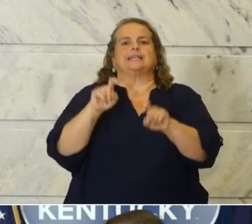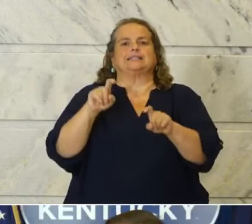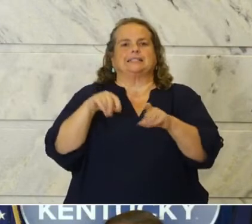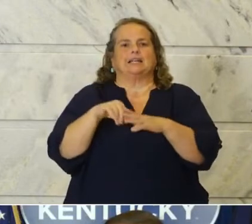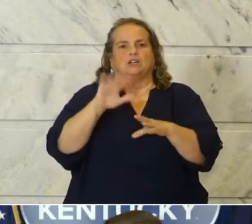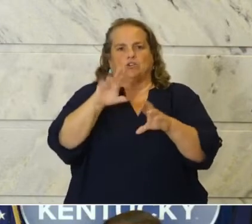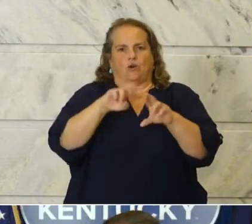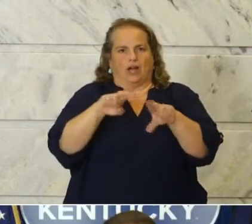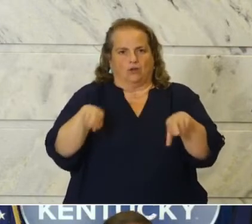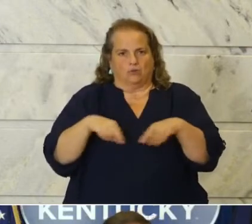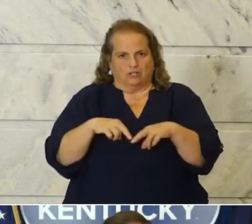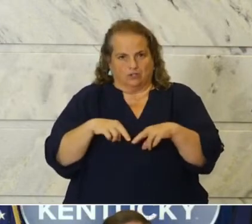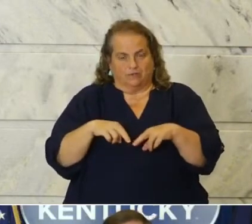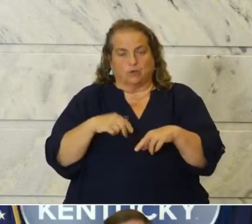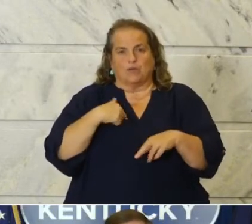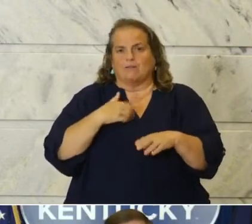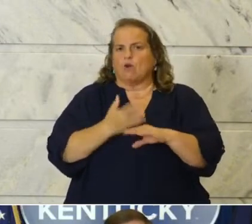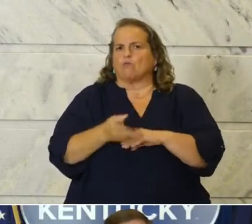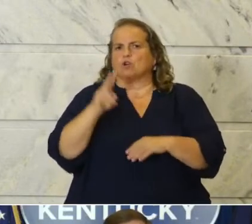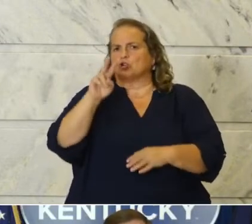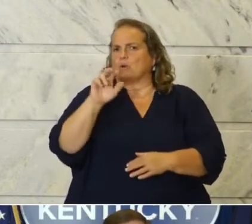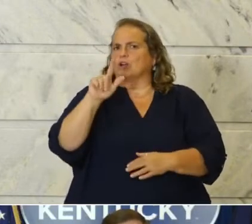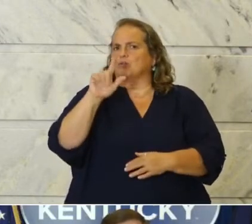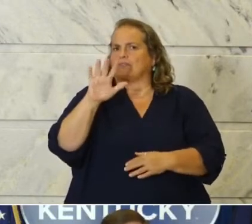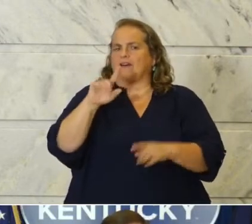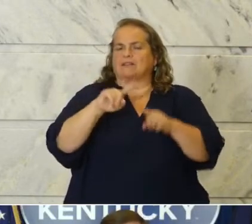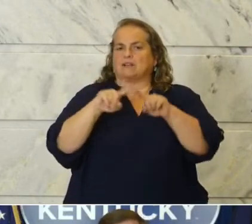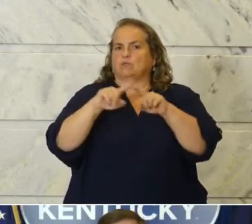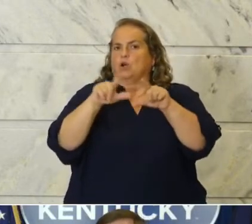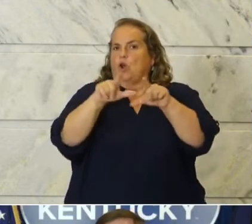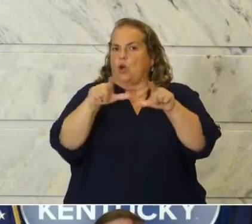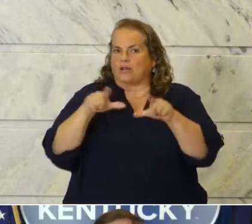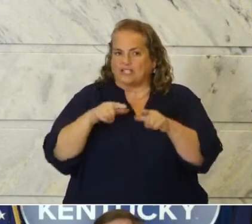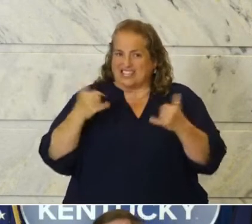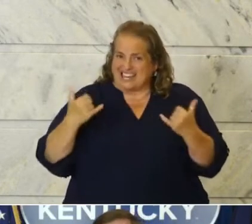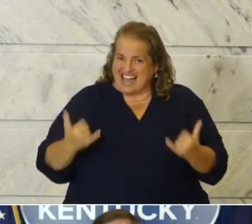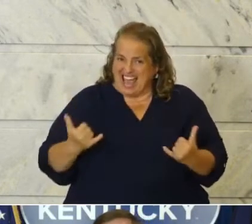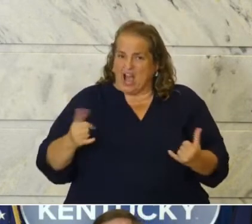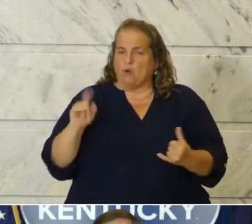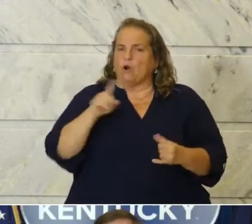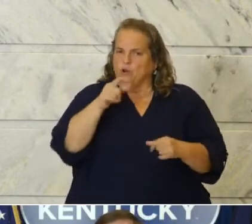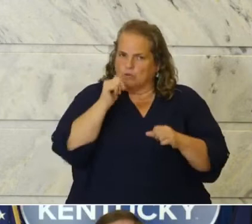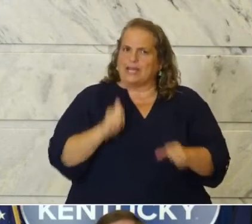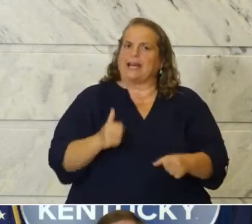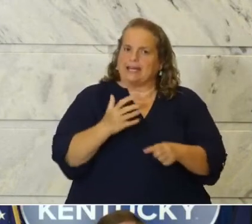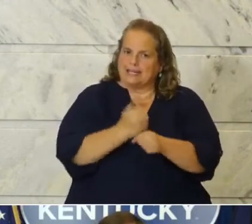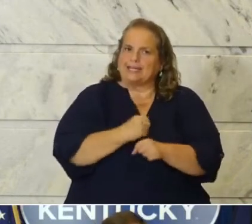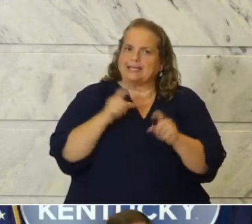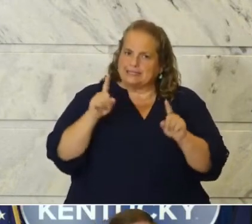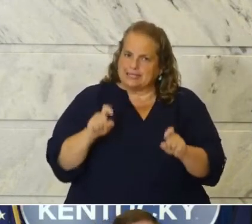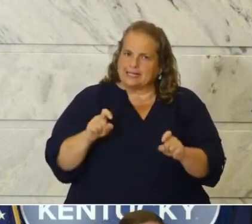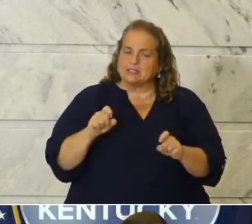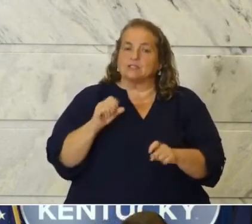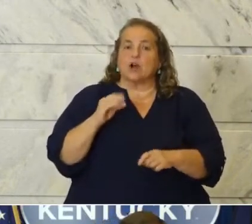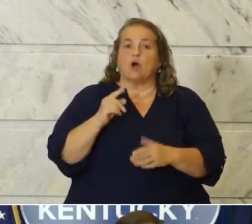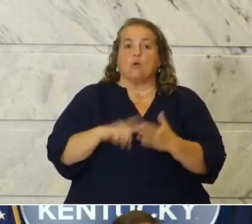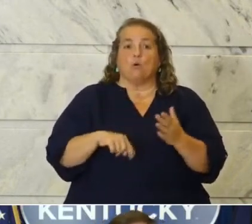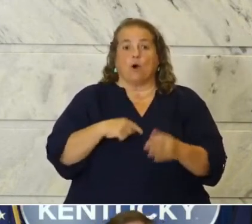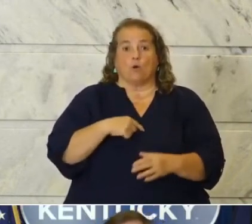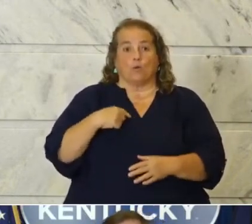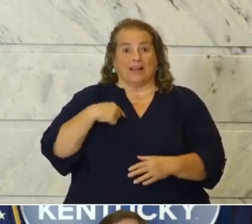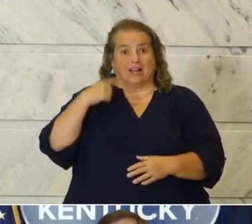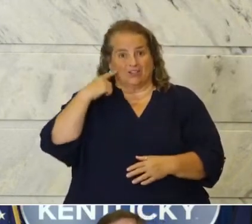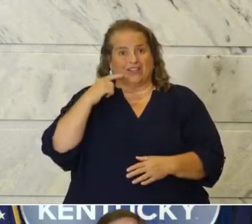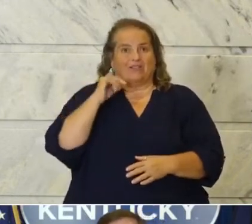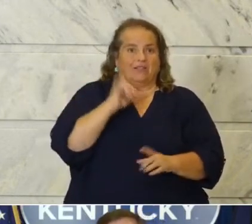your region. We have over 225 locations right now where you can get a test. And so what we'd hear is you know